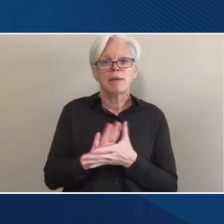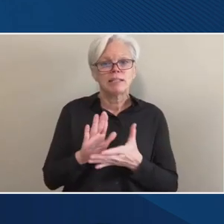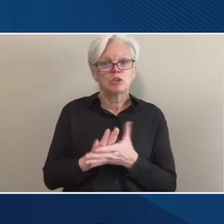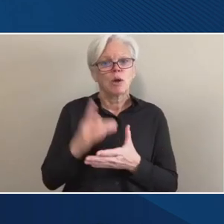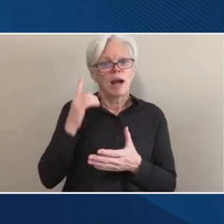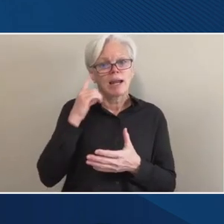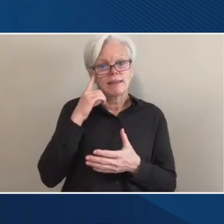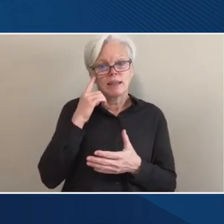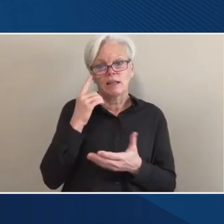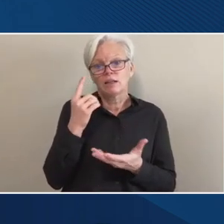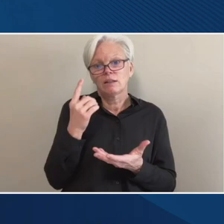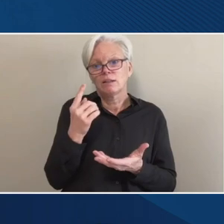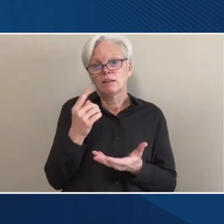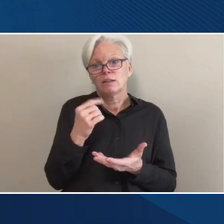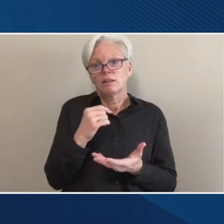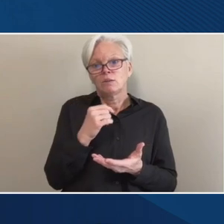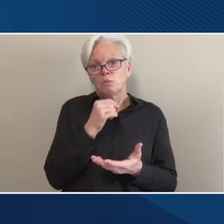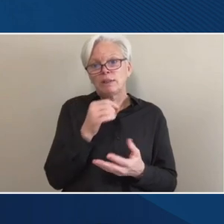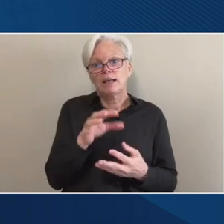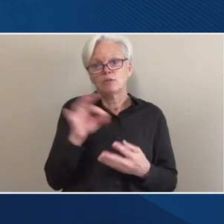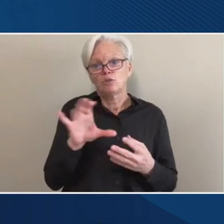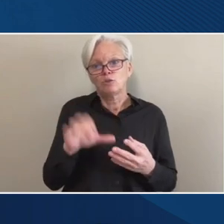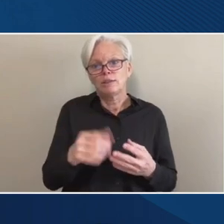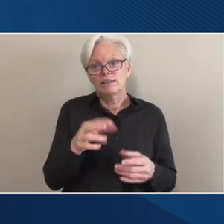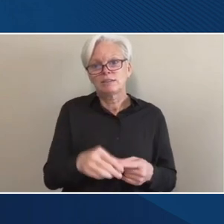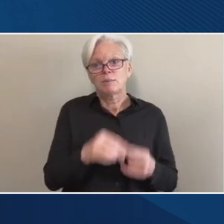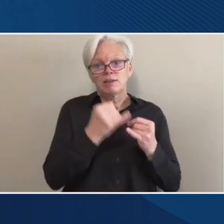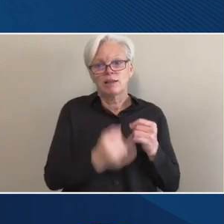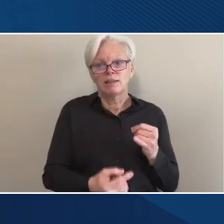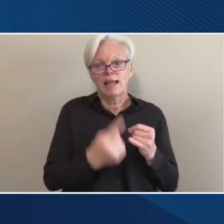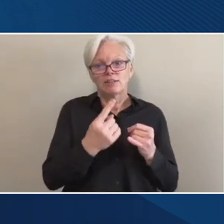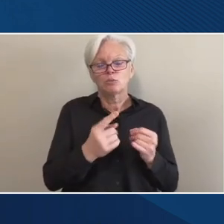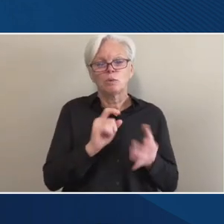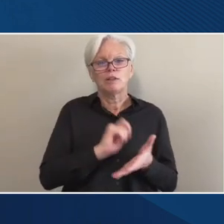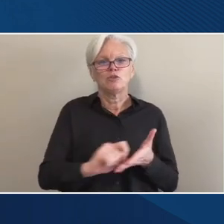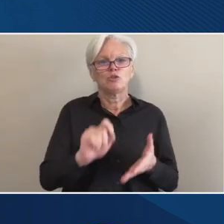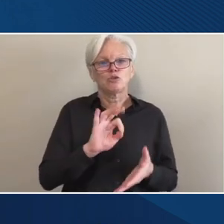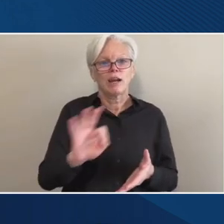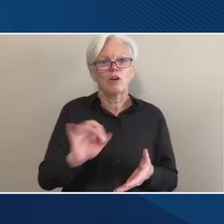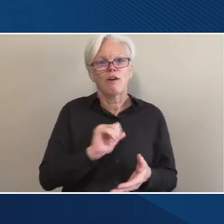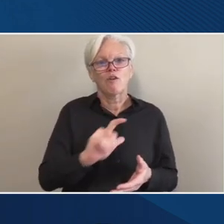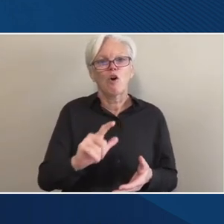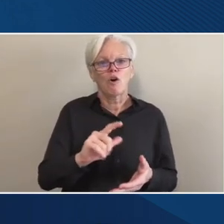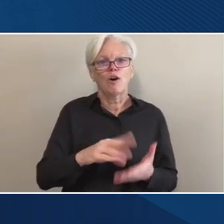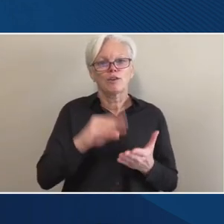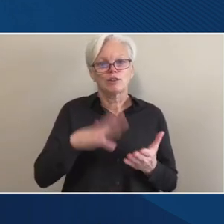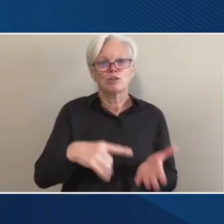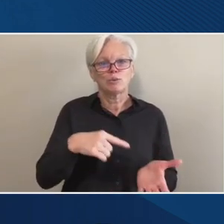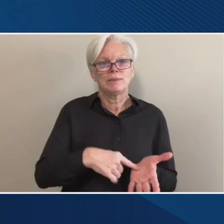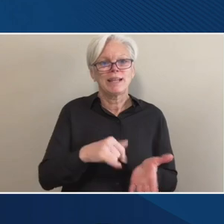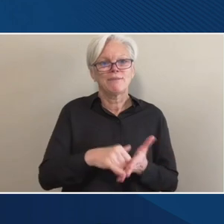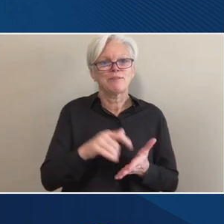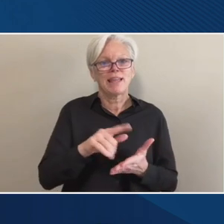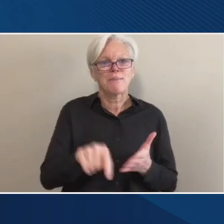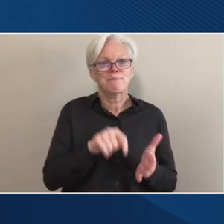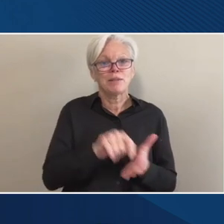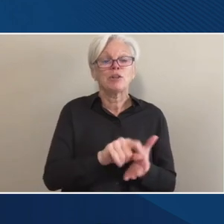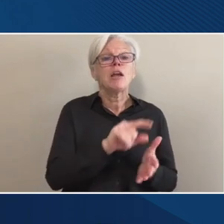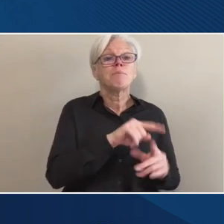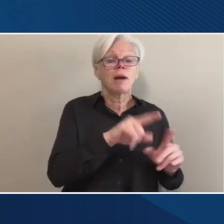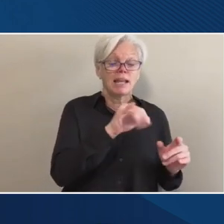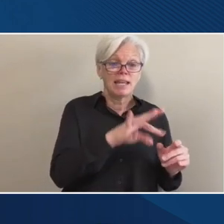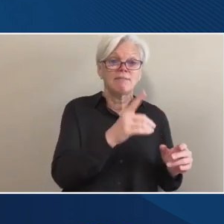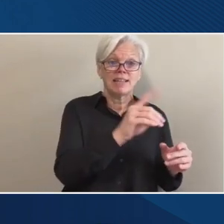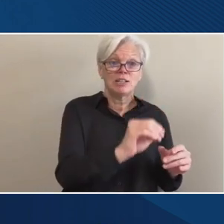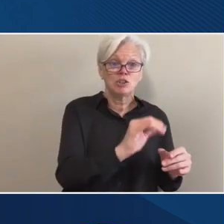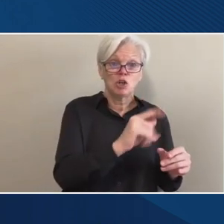would necessarily choose to do, especially that last item of writing off the students, uh, all of the students debt for the period, if they do all those things, then